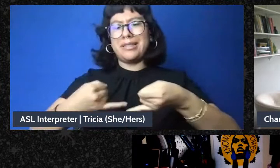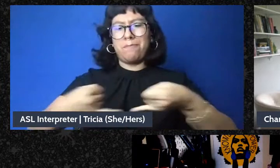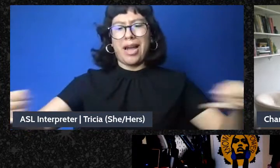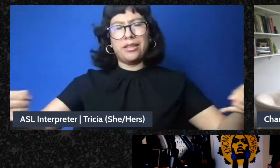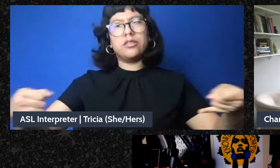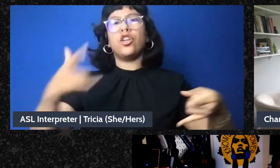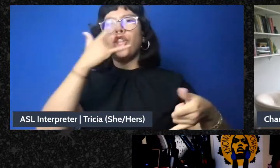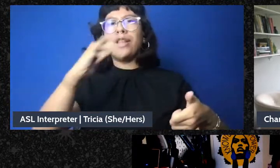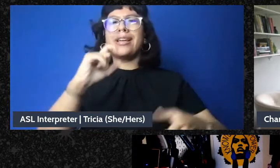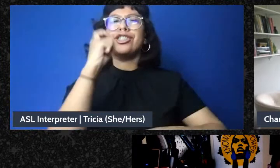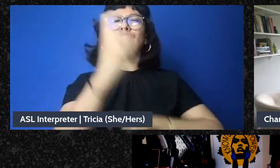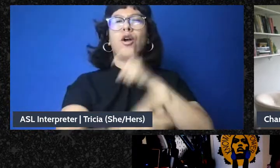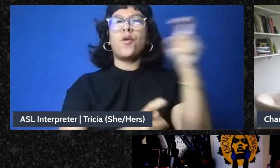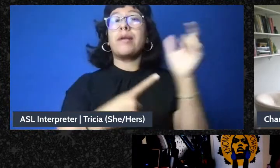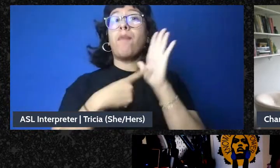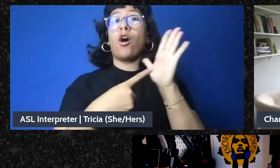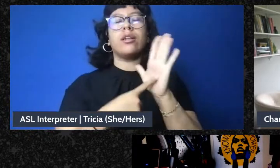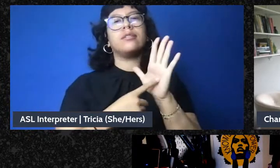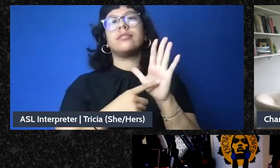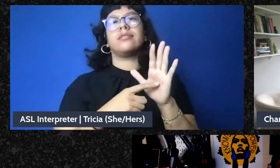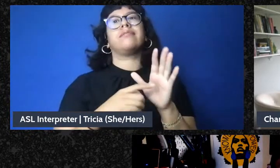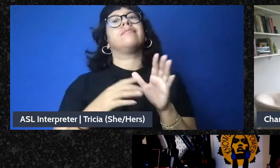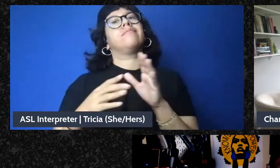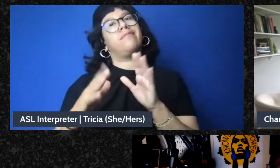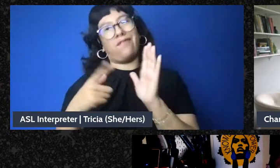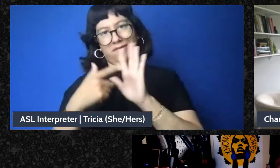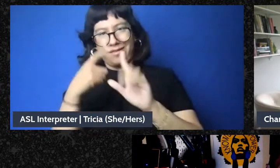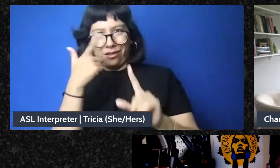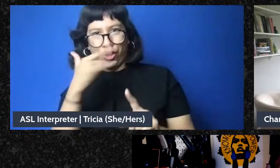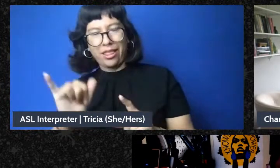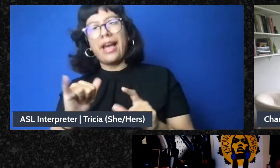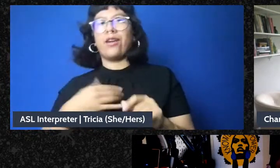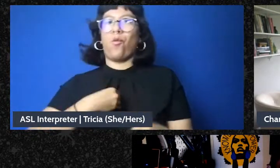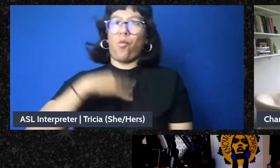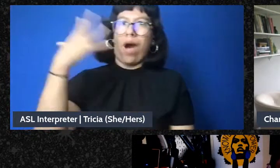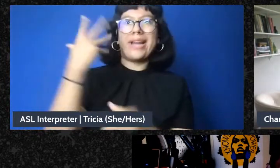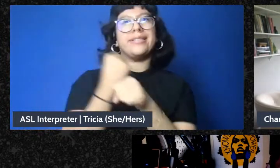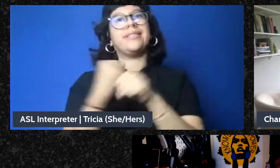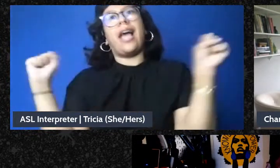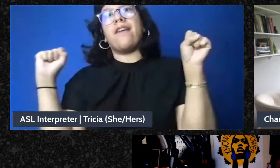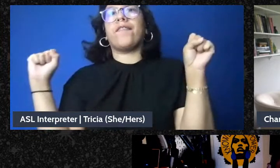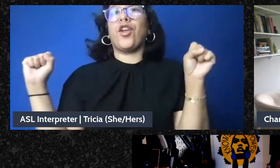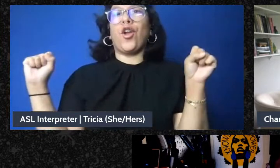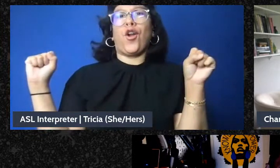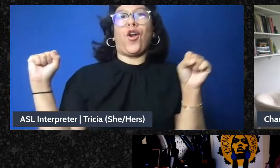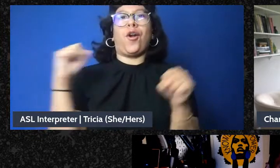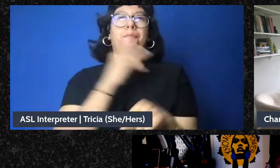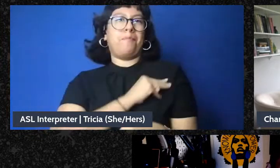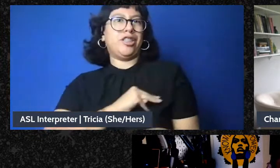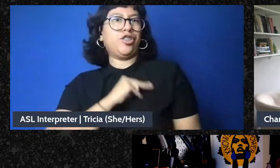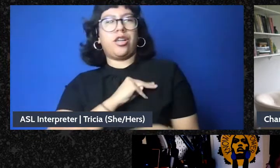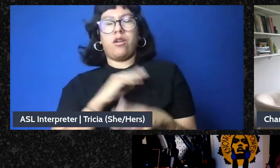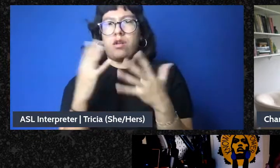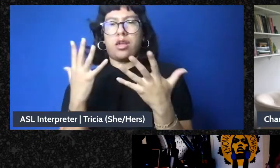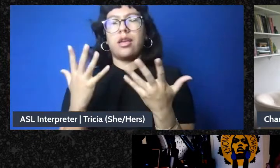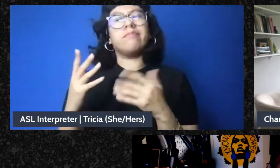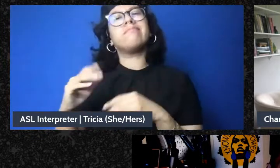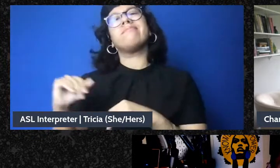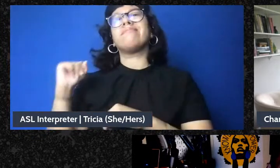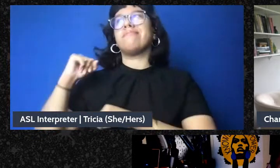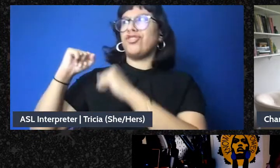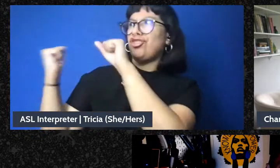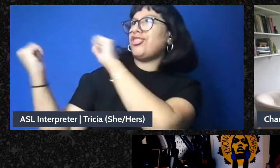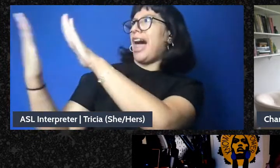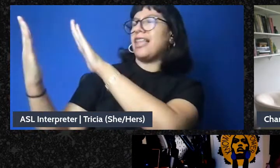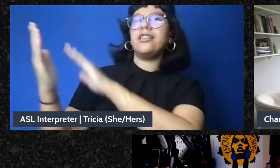of white savior and nonprofit missionaries and directly challenge more fiercely their victimhood narratives